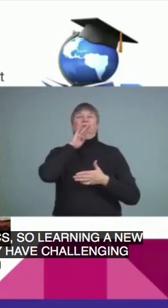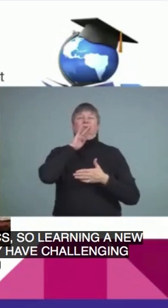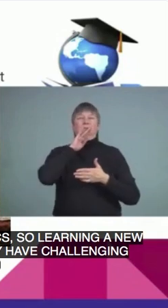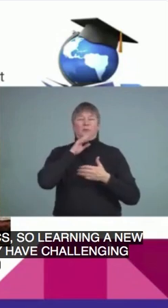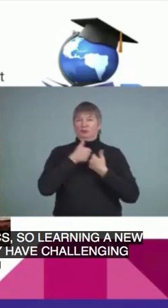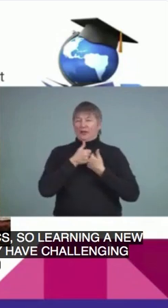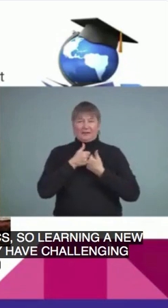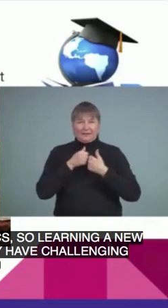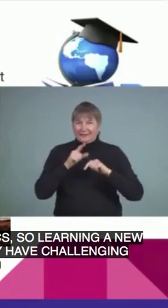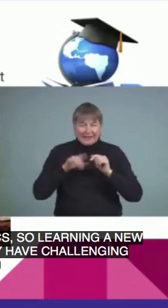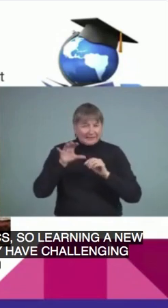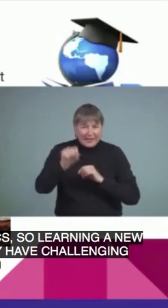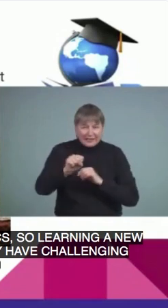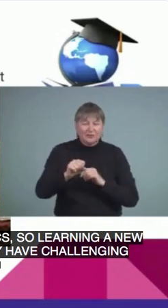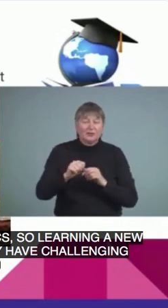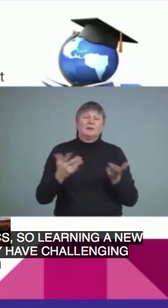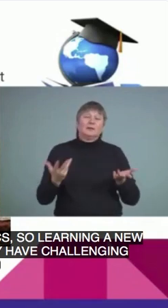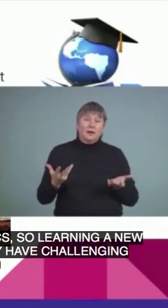requires some support.